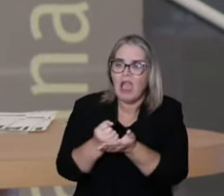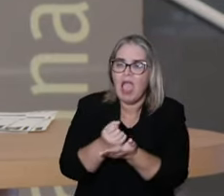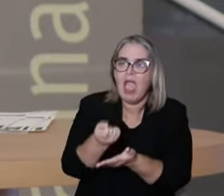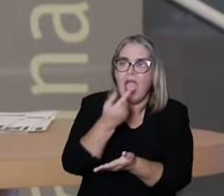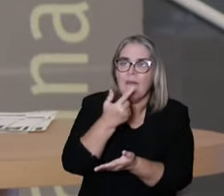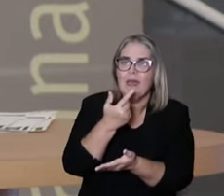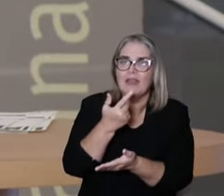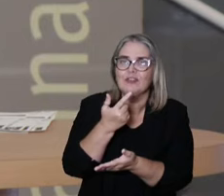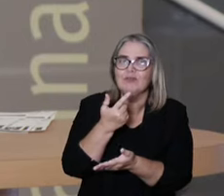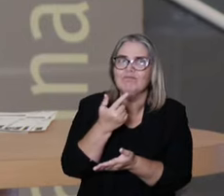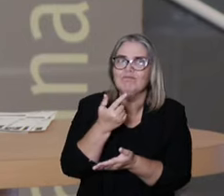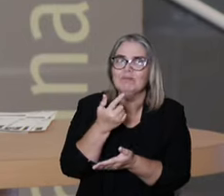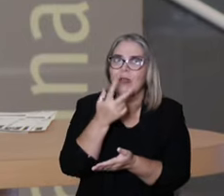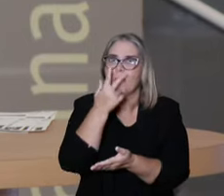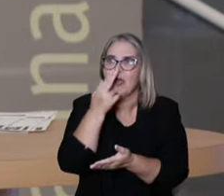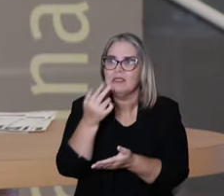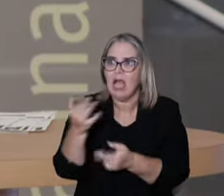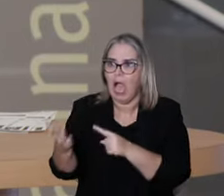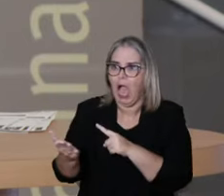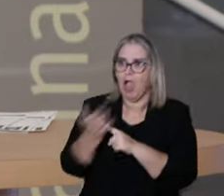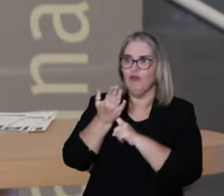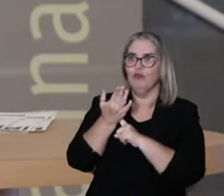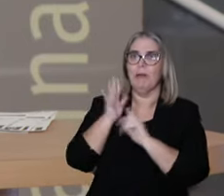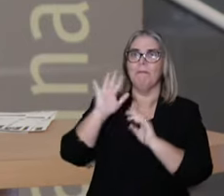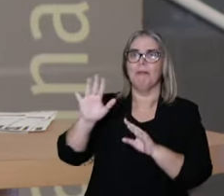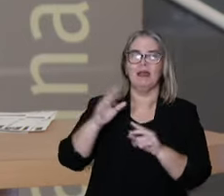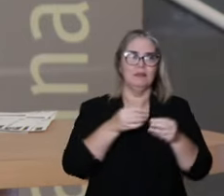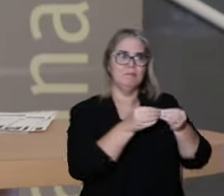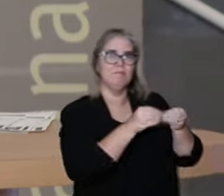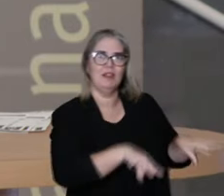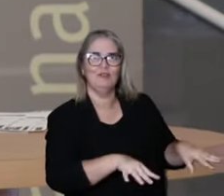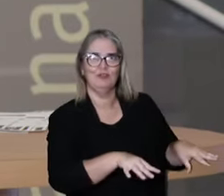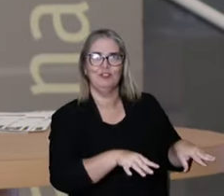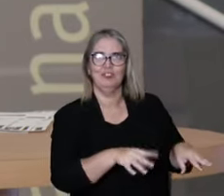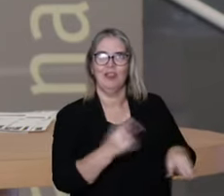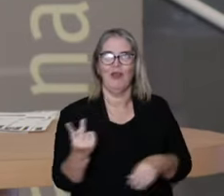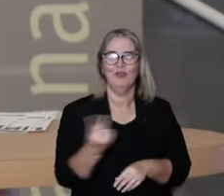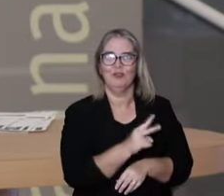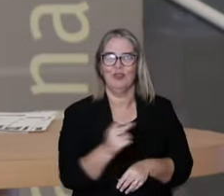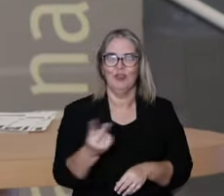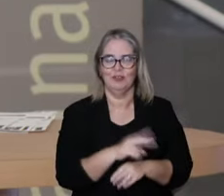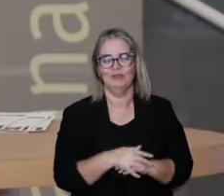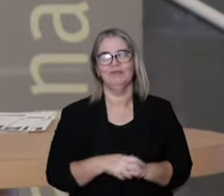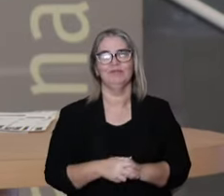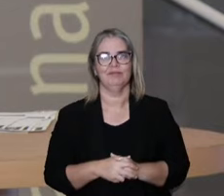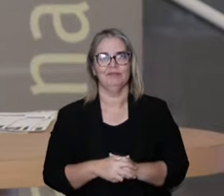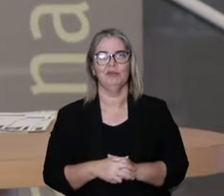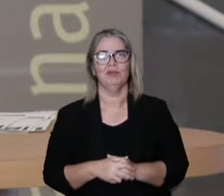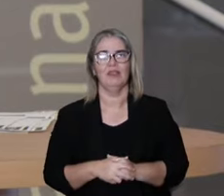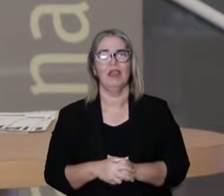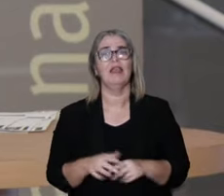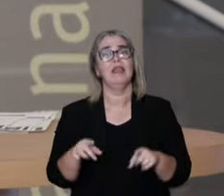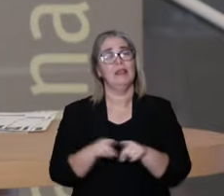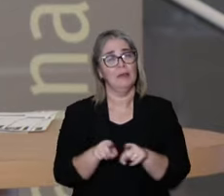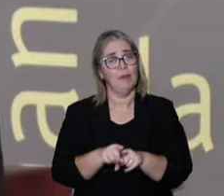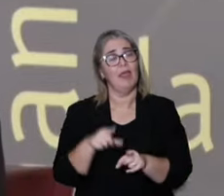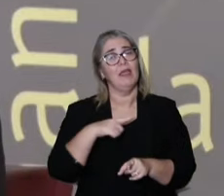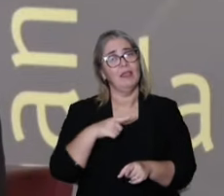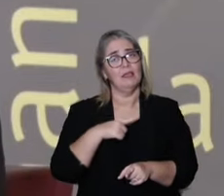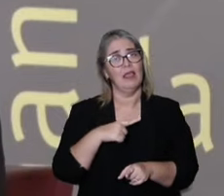with undesirable effects, with side effects. Another type of othrogyny